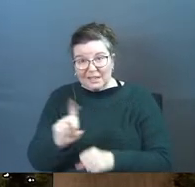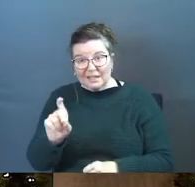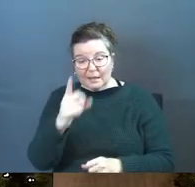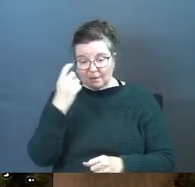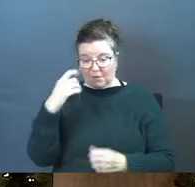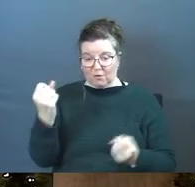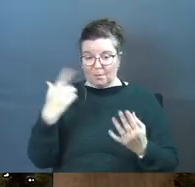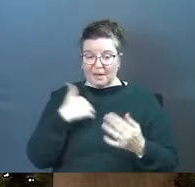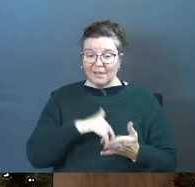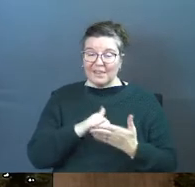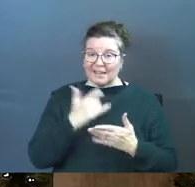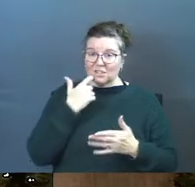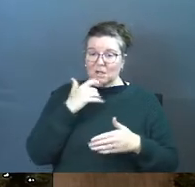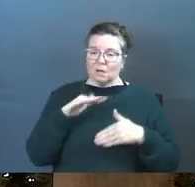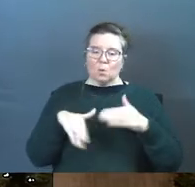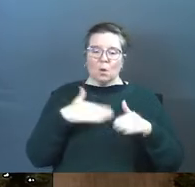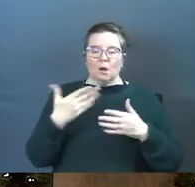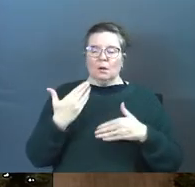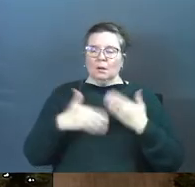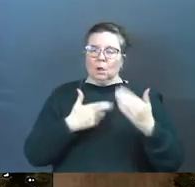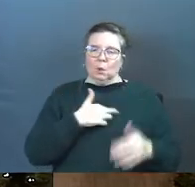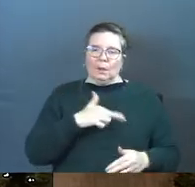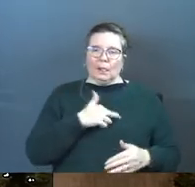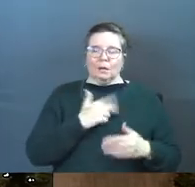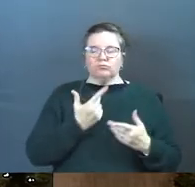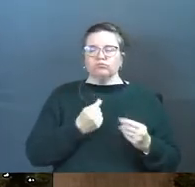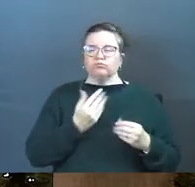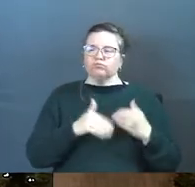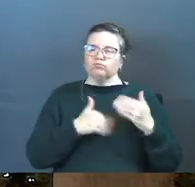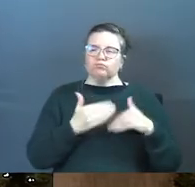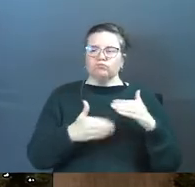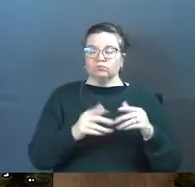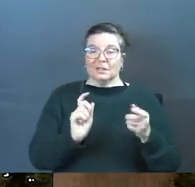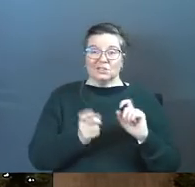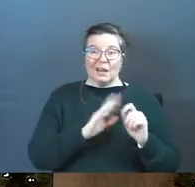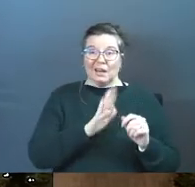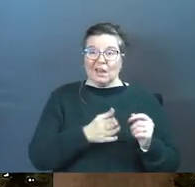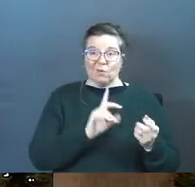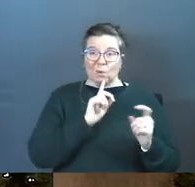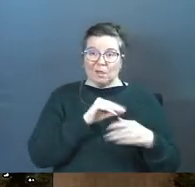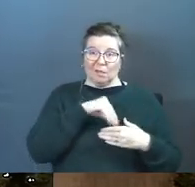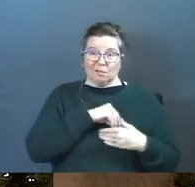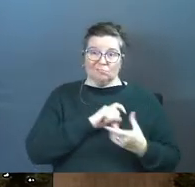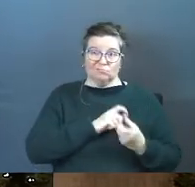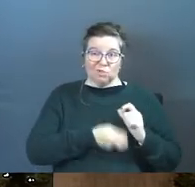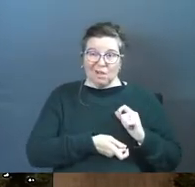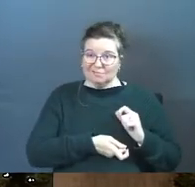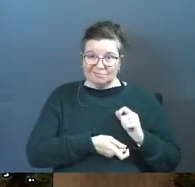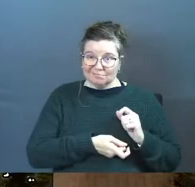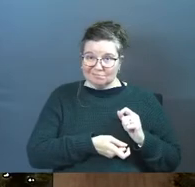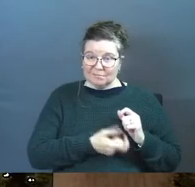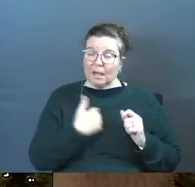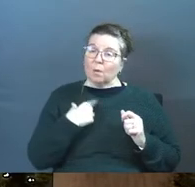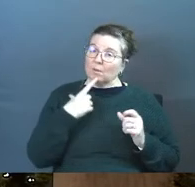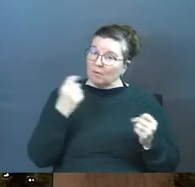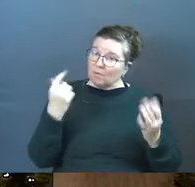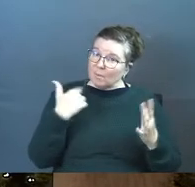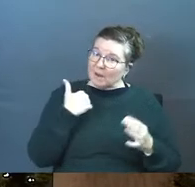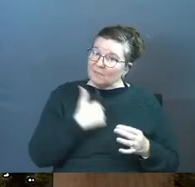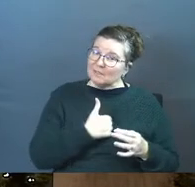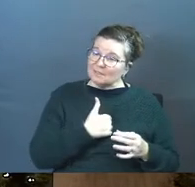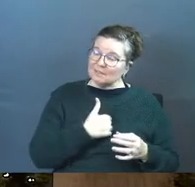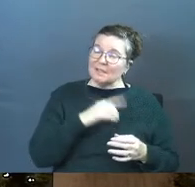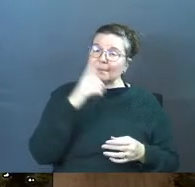because for many of us they've just walked out some religious steps and the change never took I would say for many of us